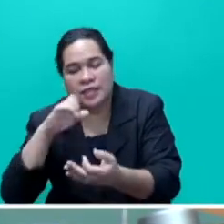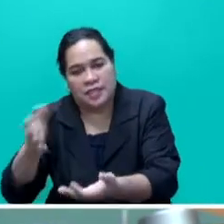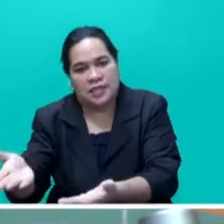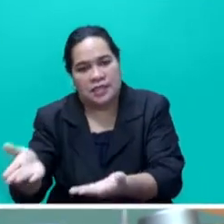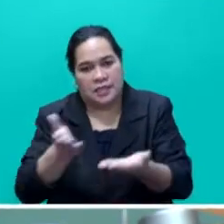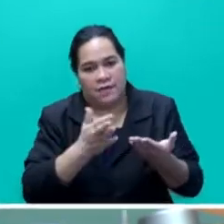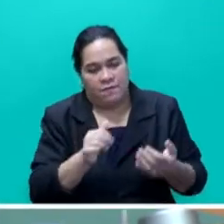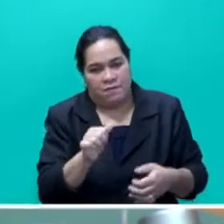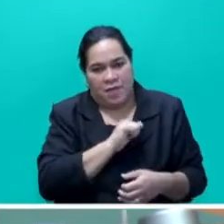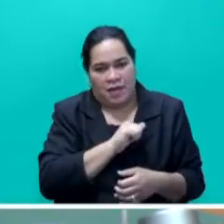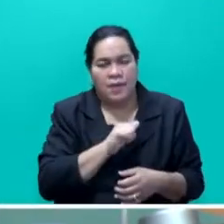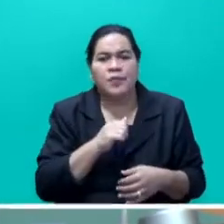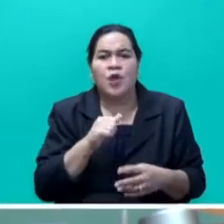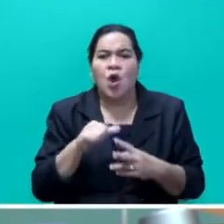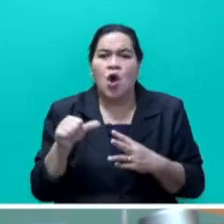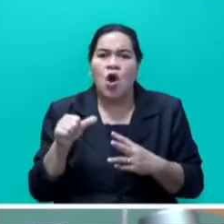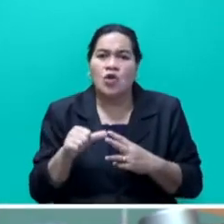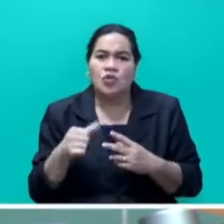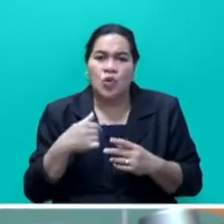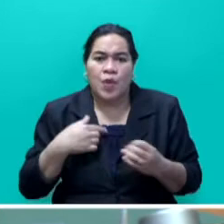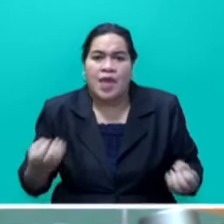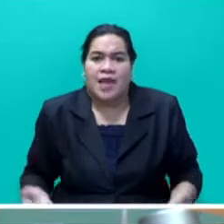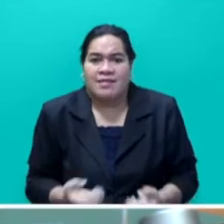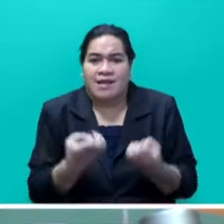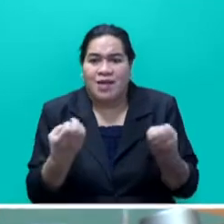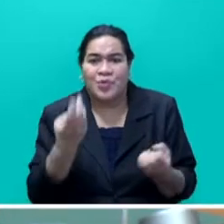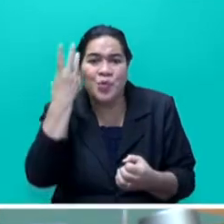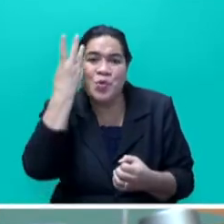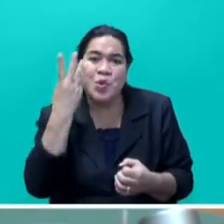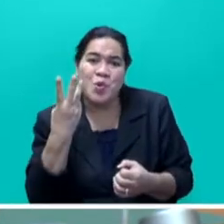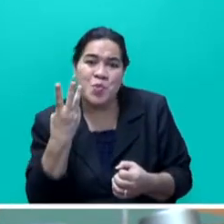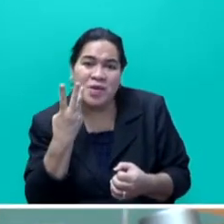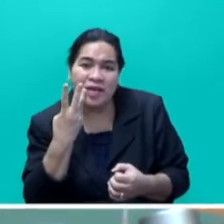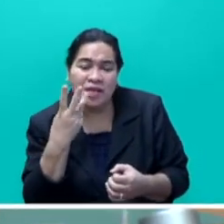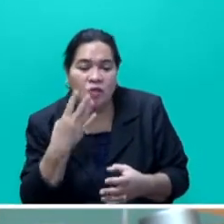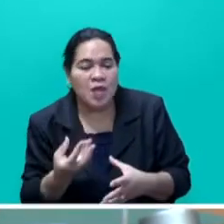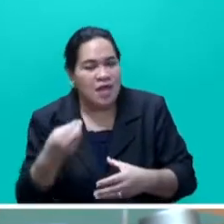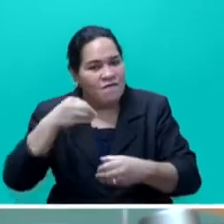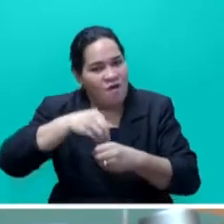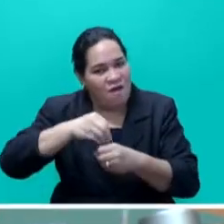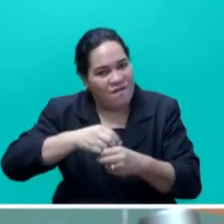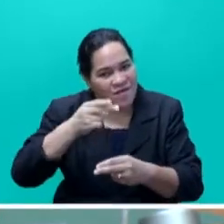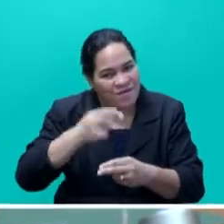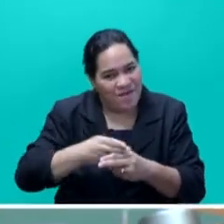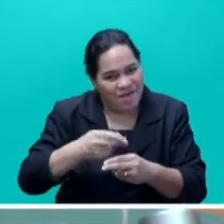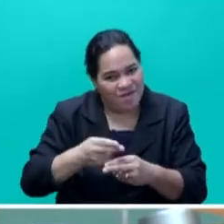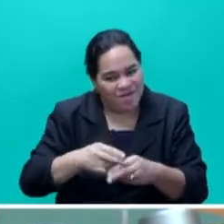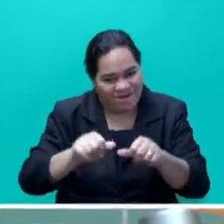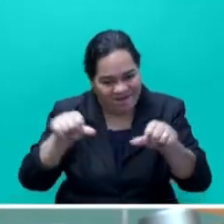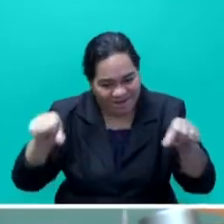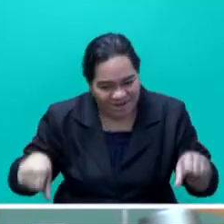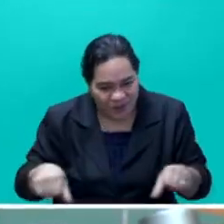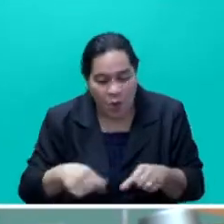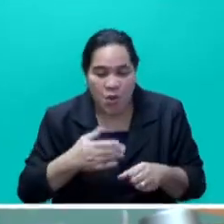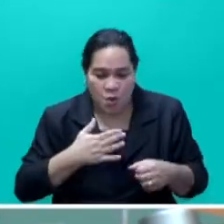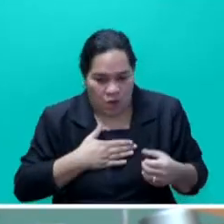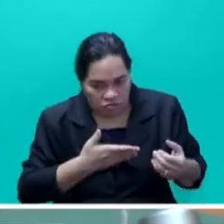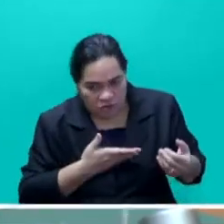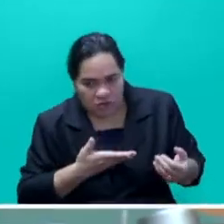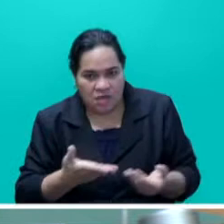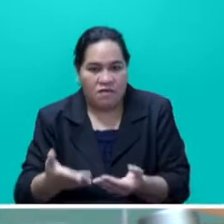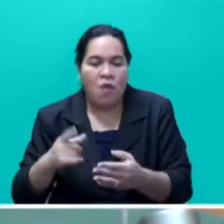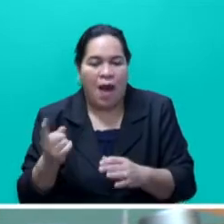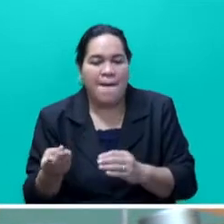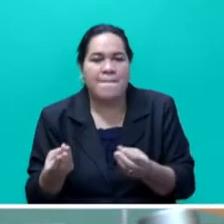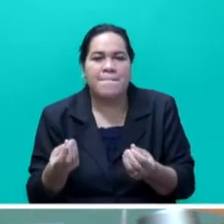our women entrepreneurs, engage in agriculture and horticulture crops, and floriculture. We wish to provide them with small leverage such as basic